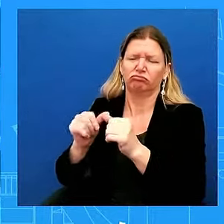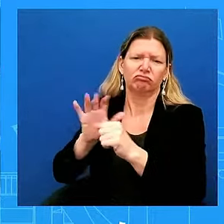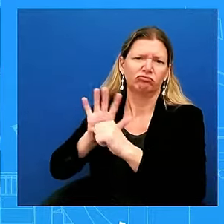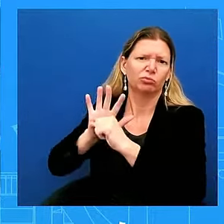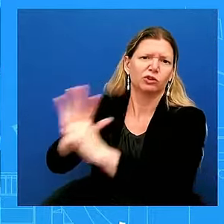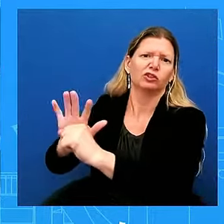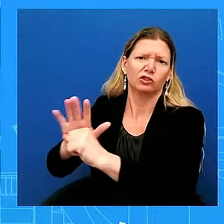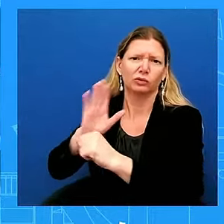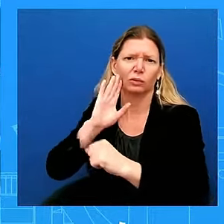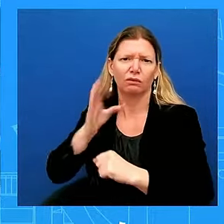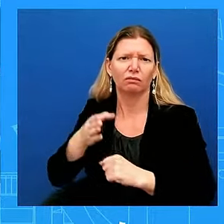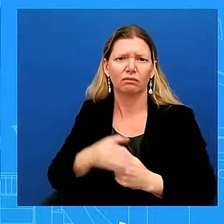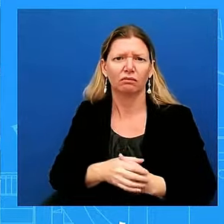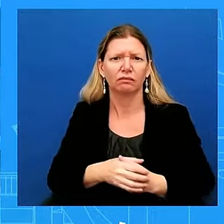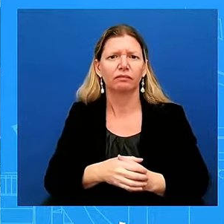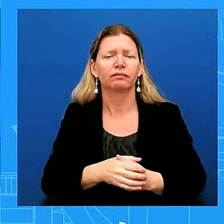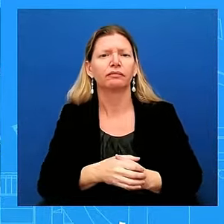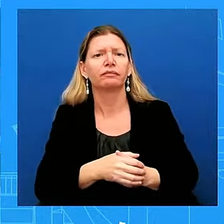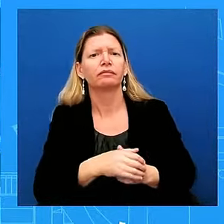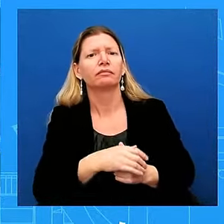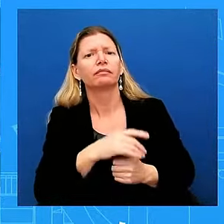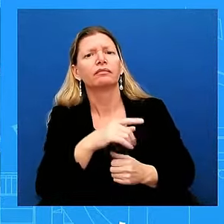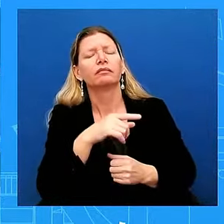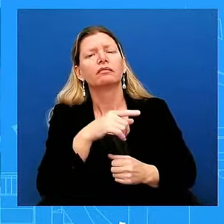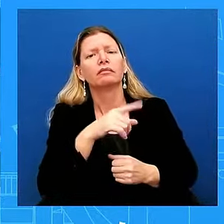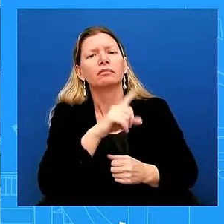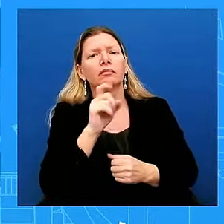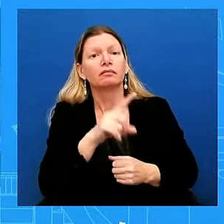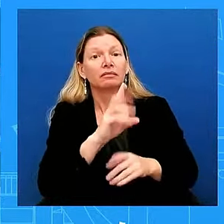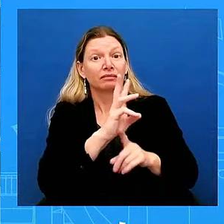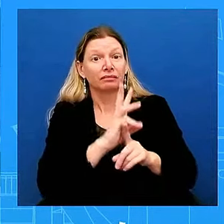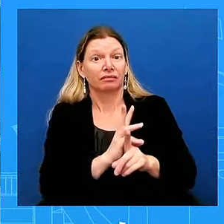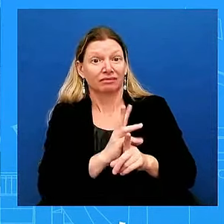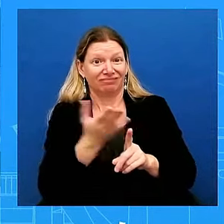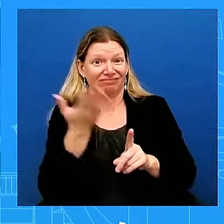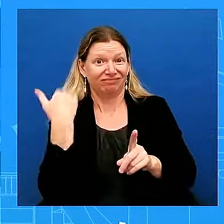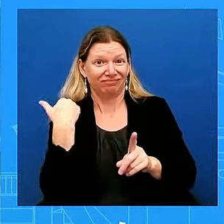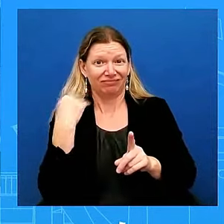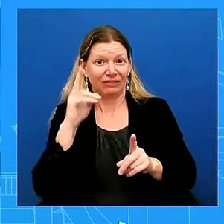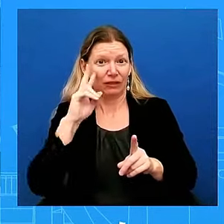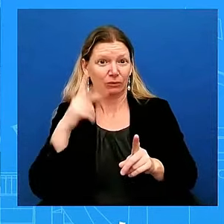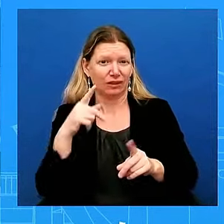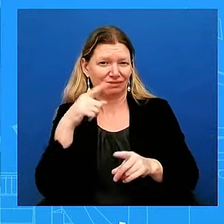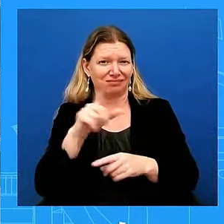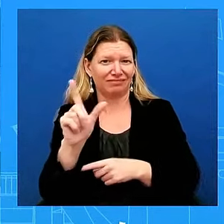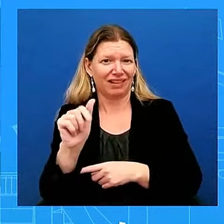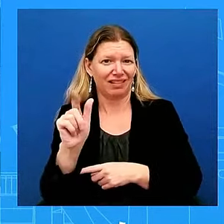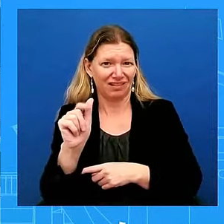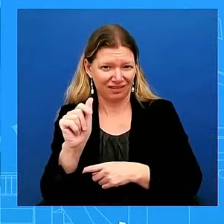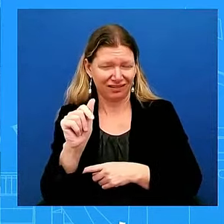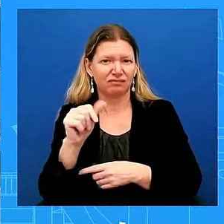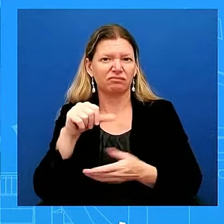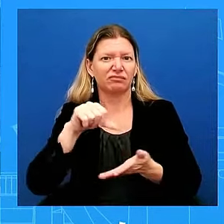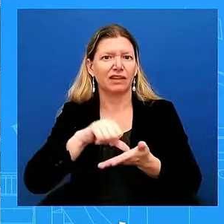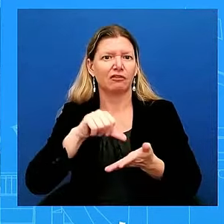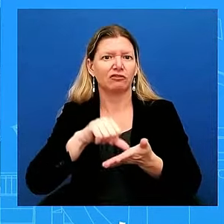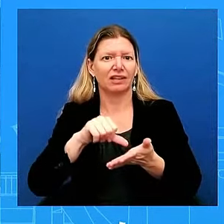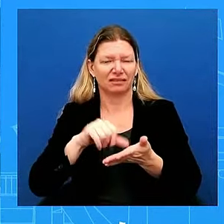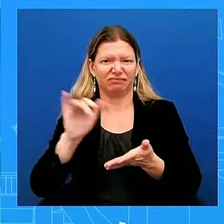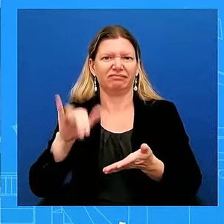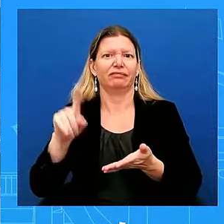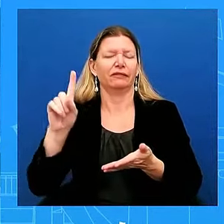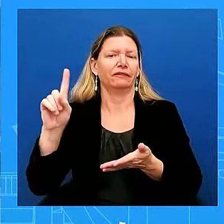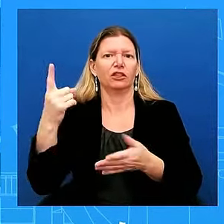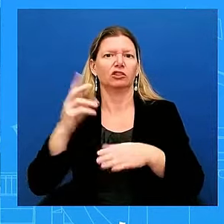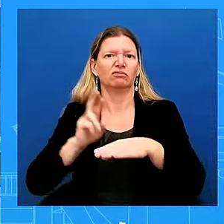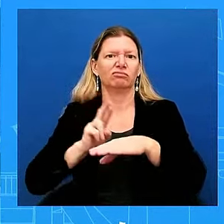the Vice President was in Los Angeles when Iran conducted its first wave of strikes. And the Vice President joined virtually when she joined